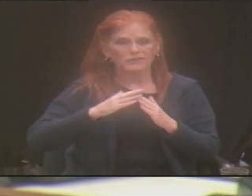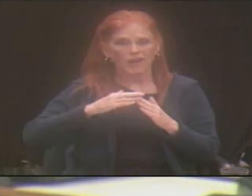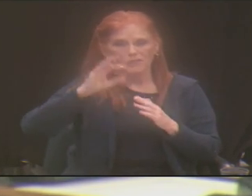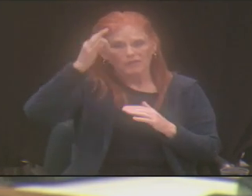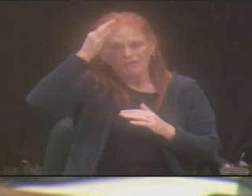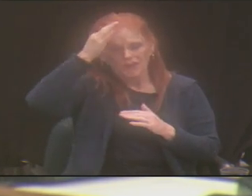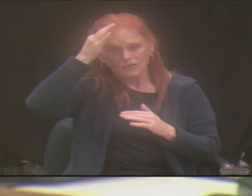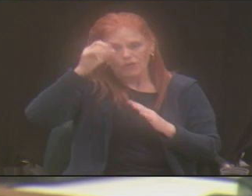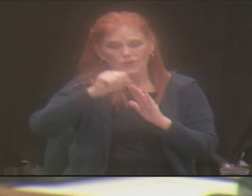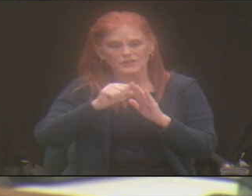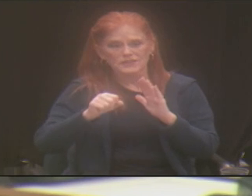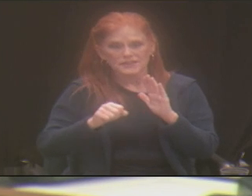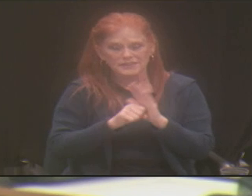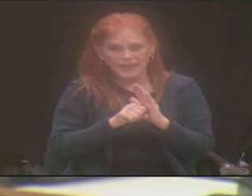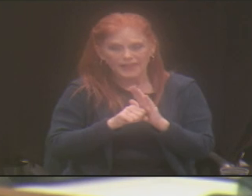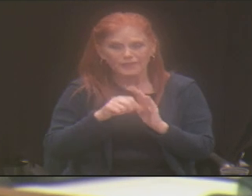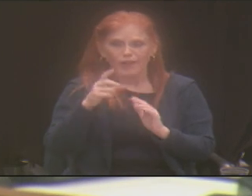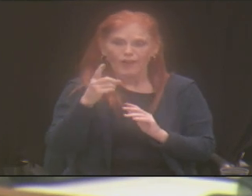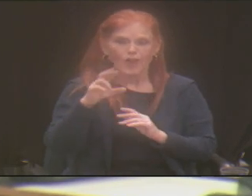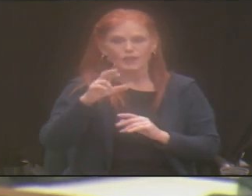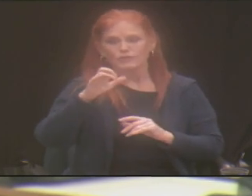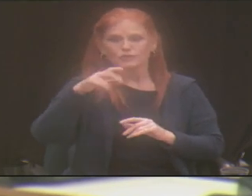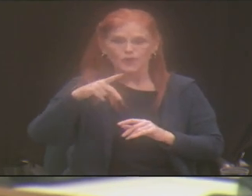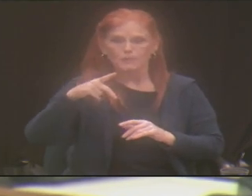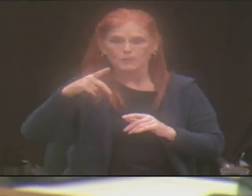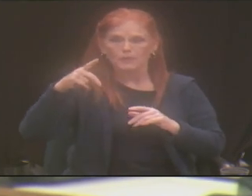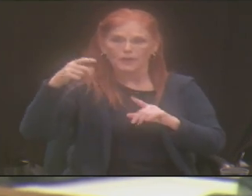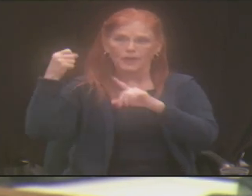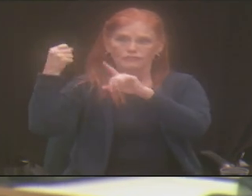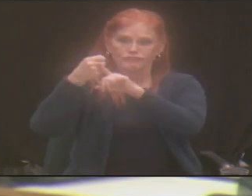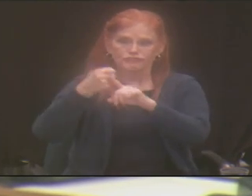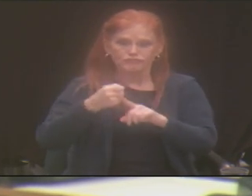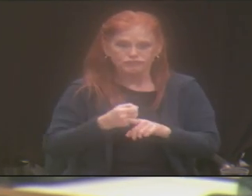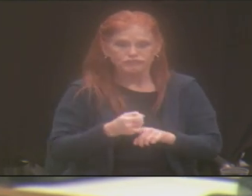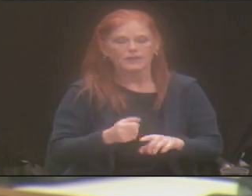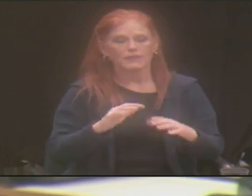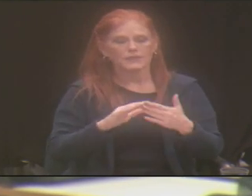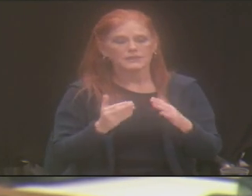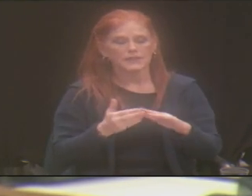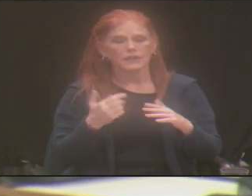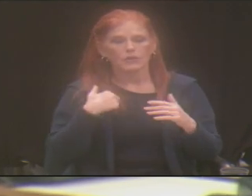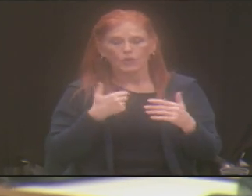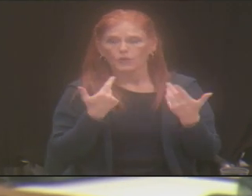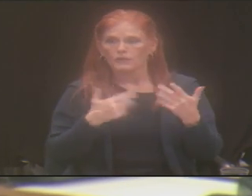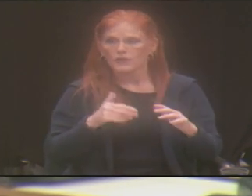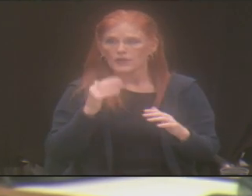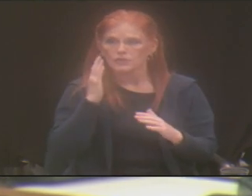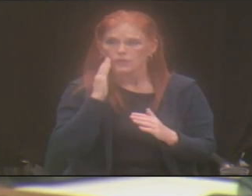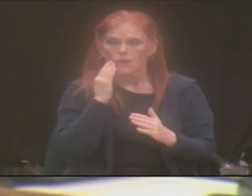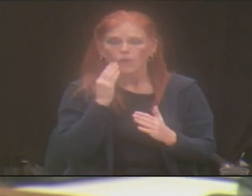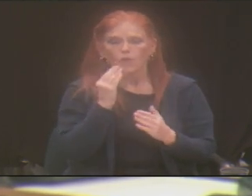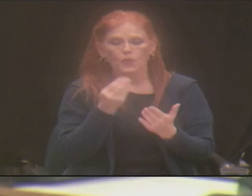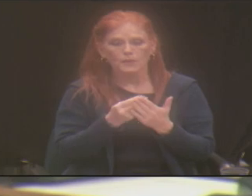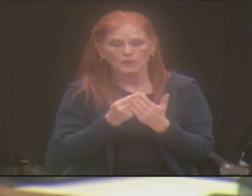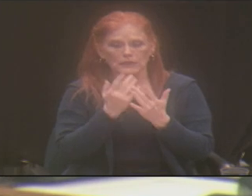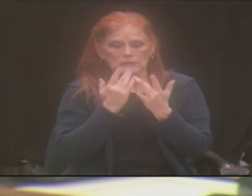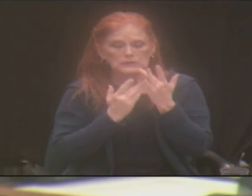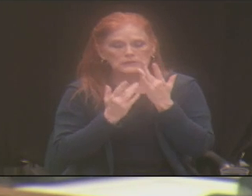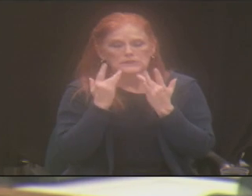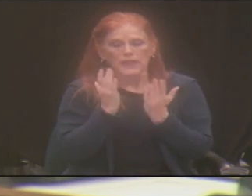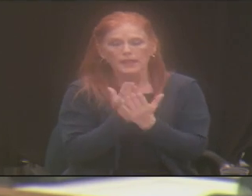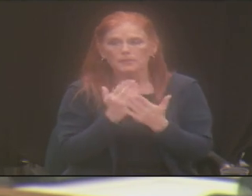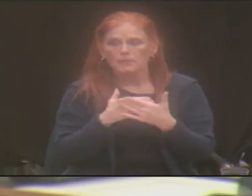drip right on down into city, we know that when budgets are crunched, one of the first